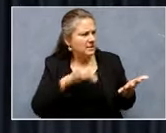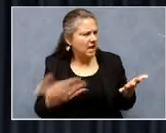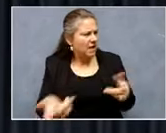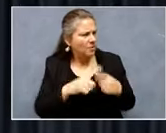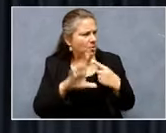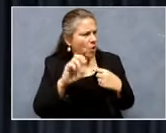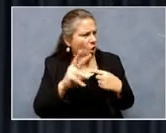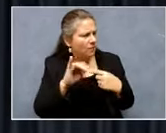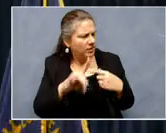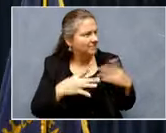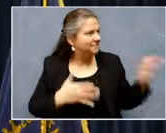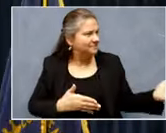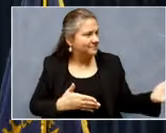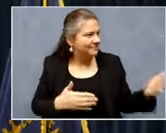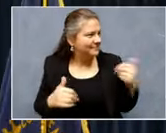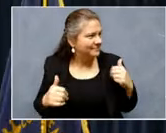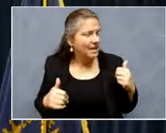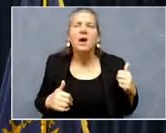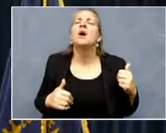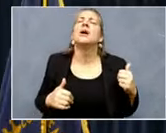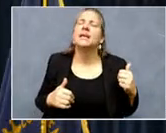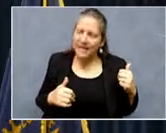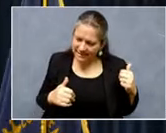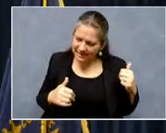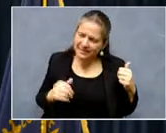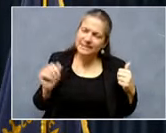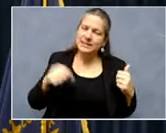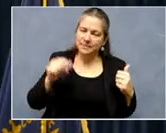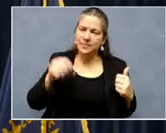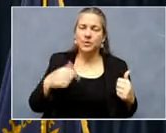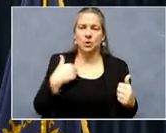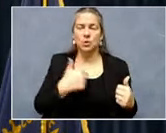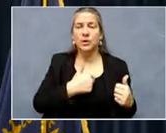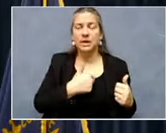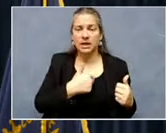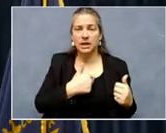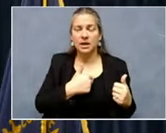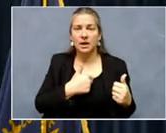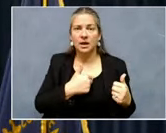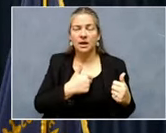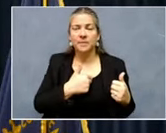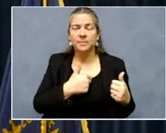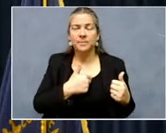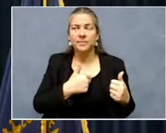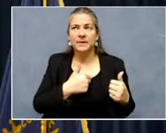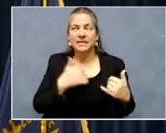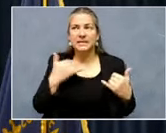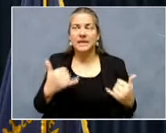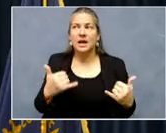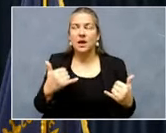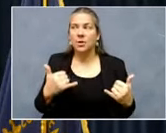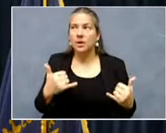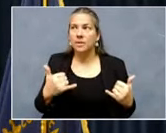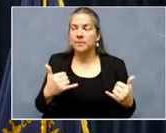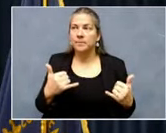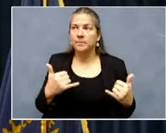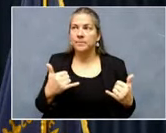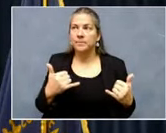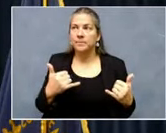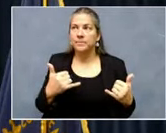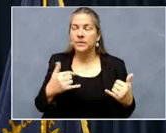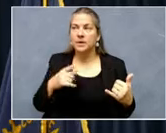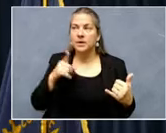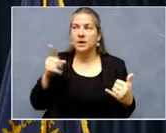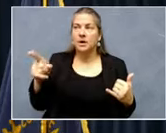please? Thank you. Yes. Um, we, um, it's now down to,